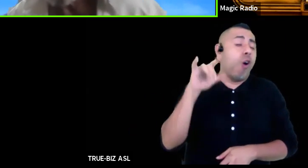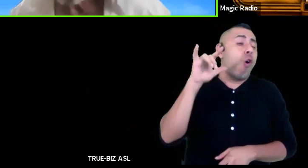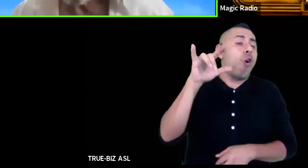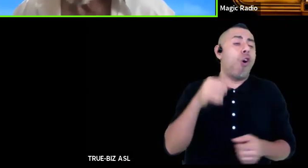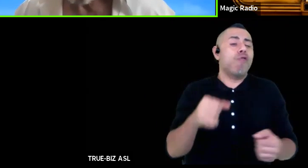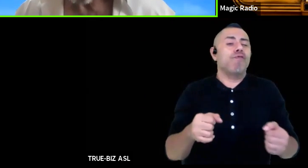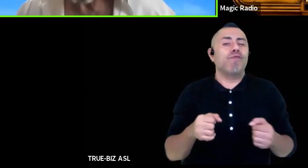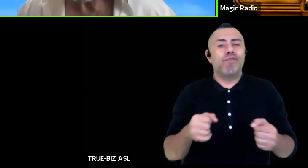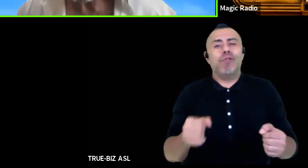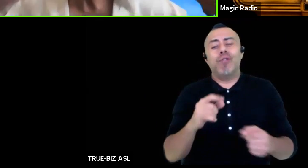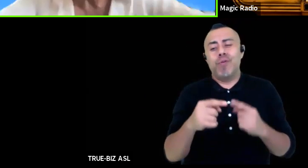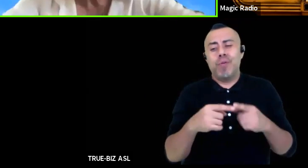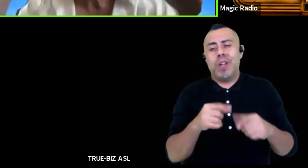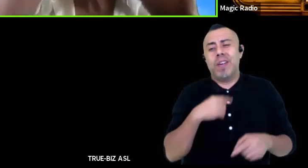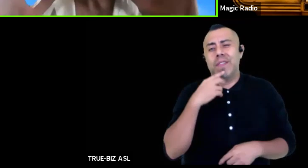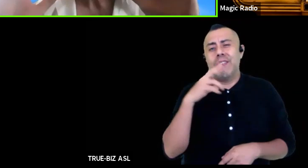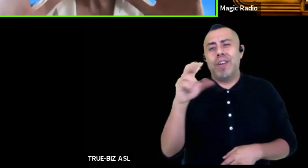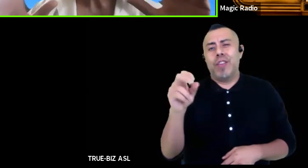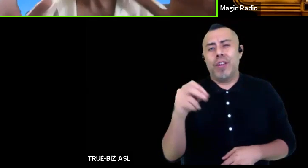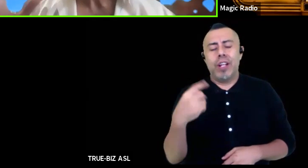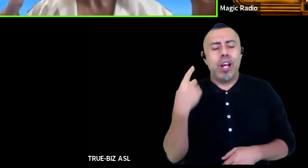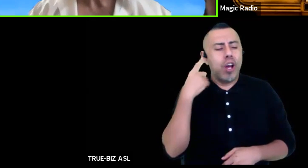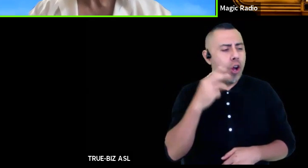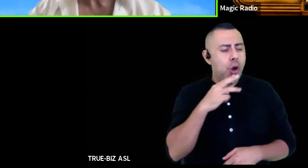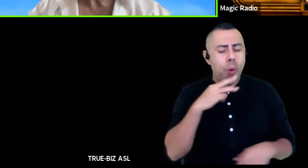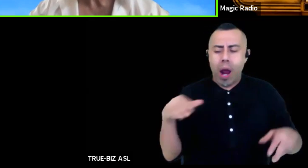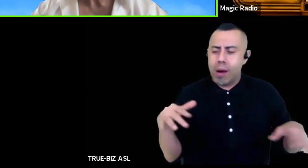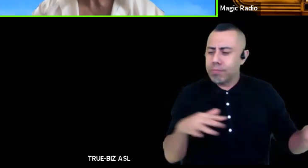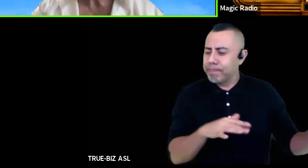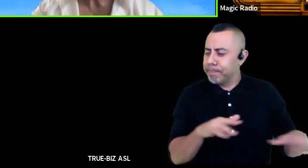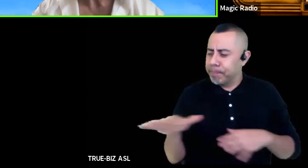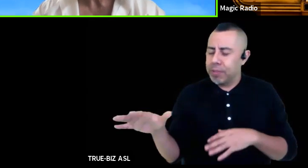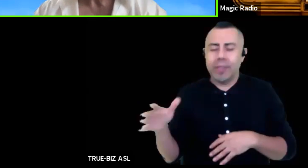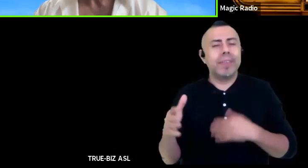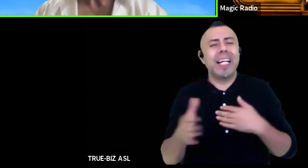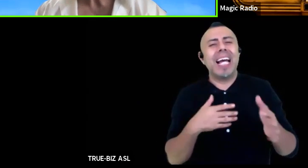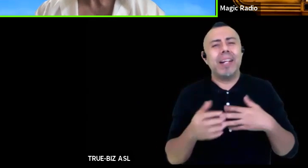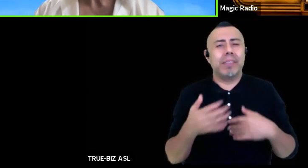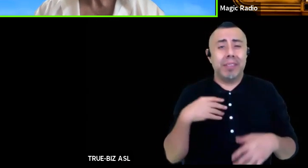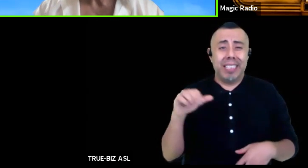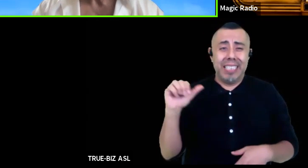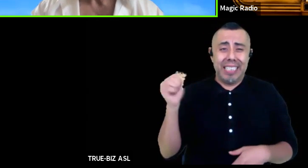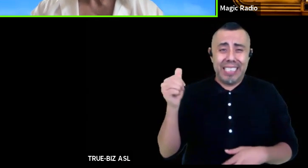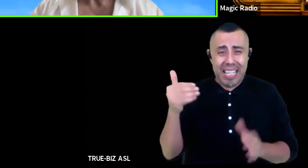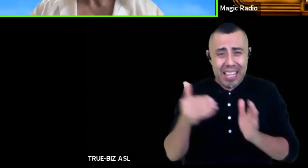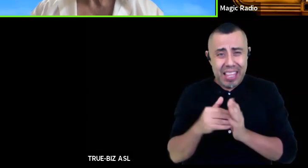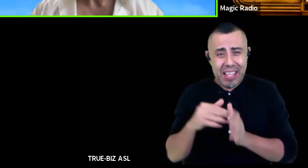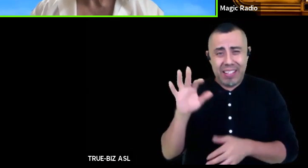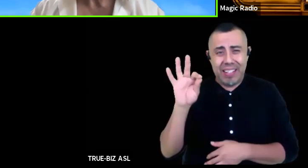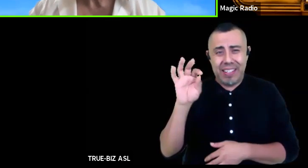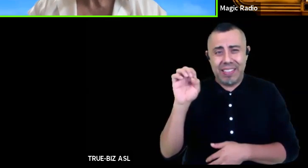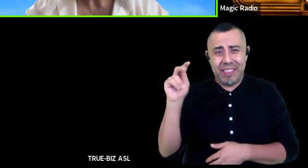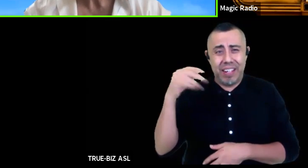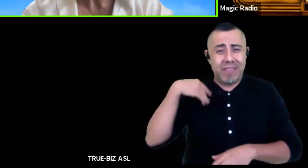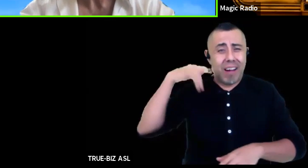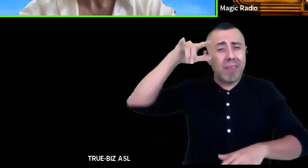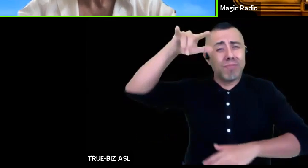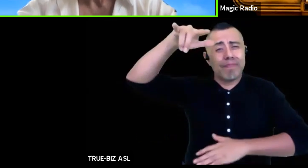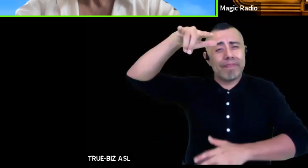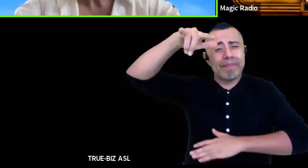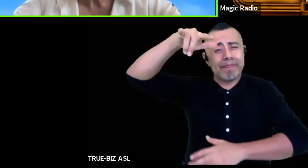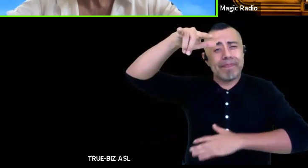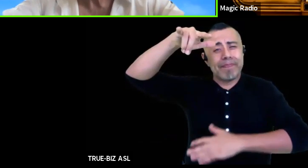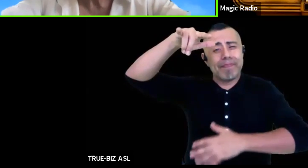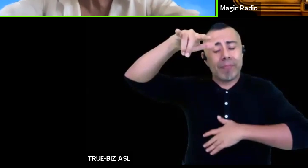gentlemen anyway i'm cruising slowly at ten thousand it's night and i'm flying over the sea